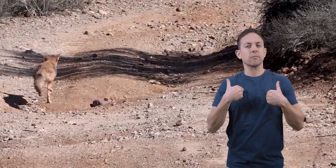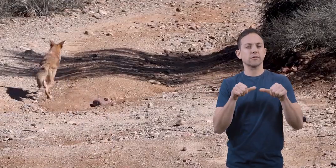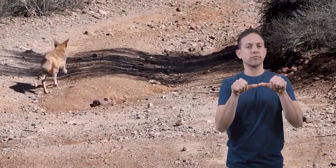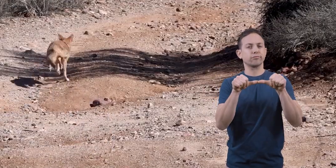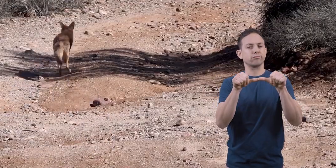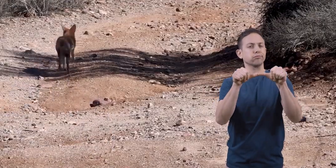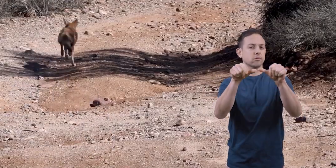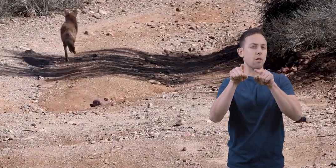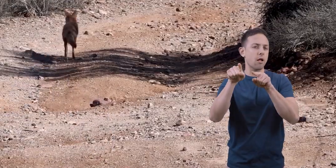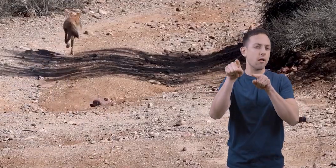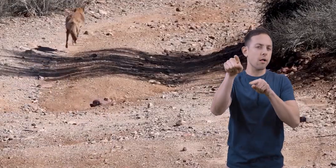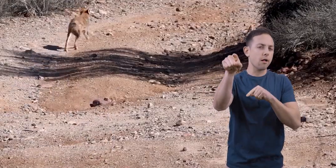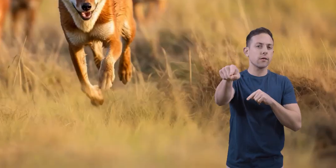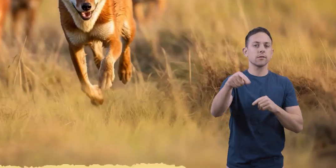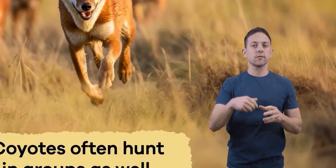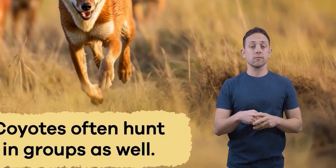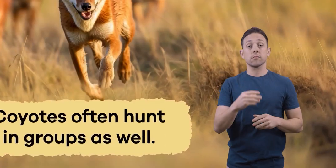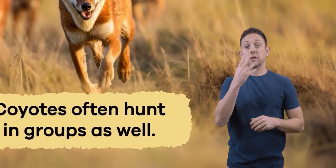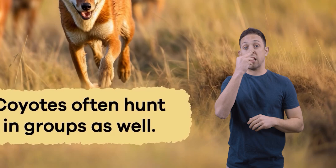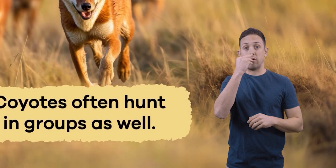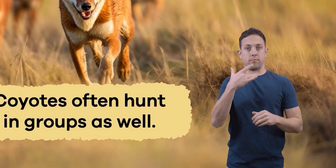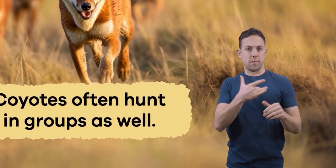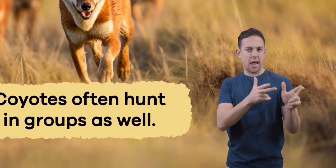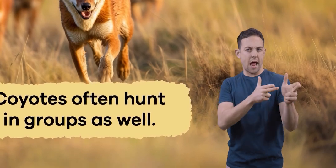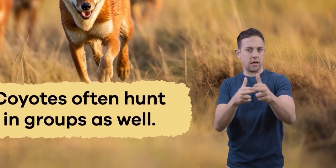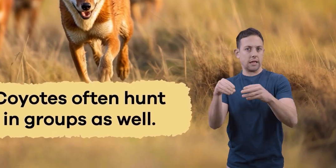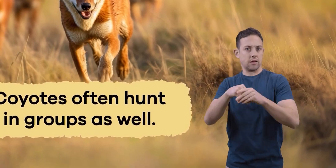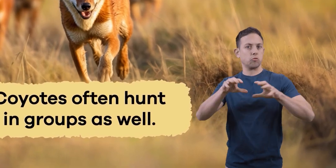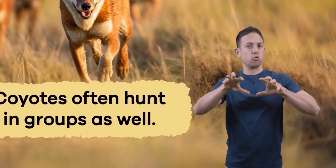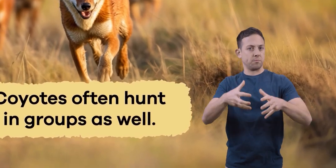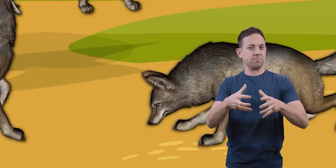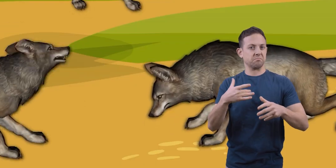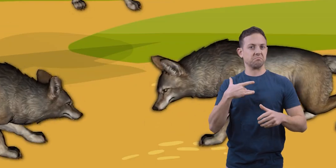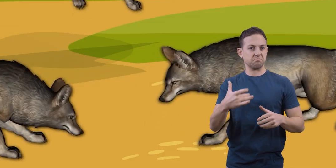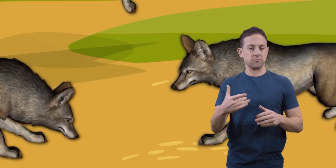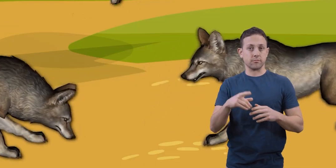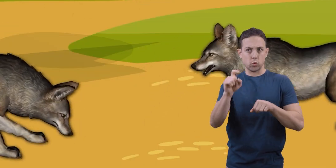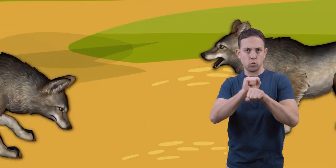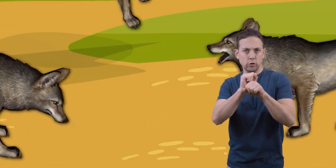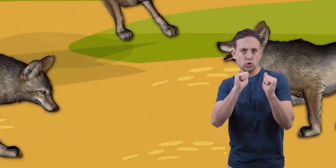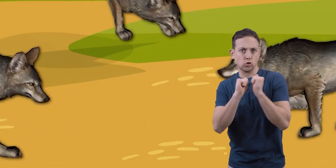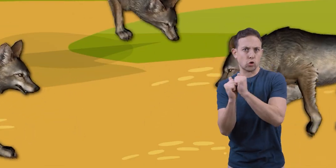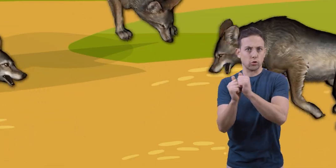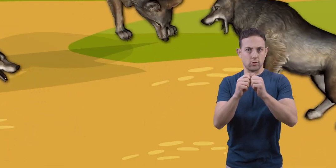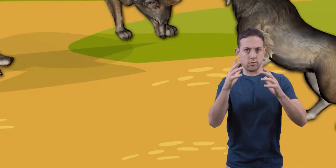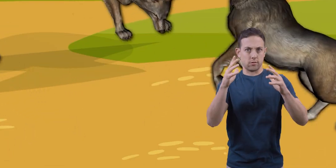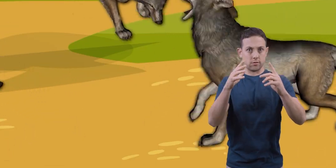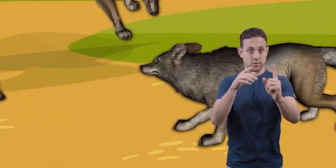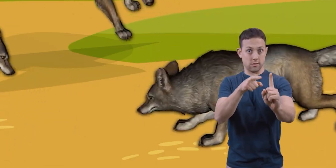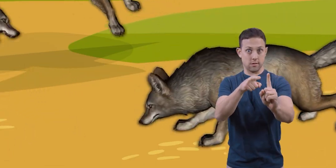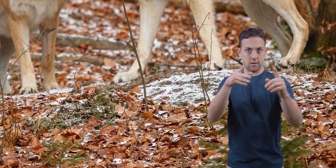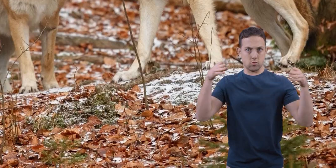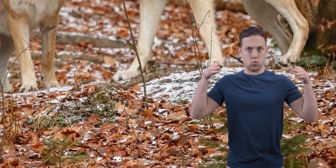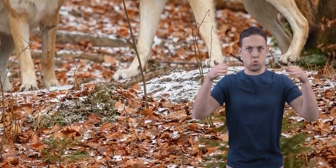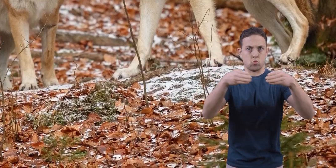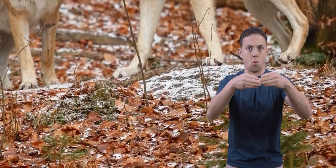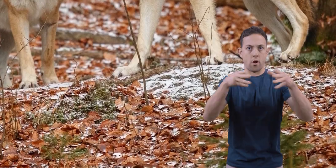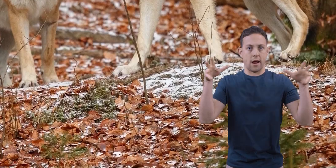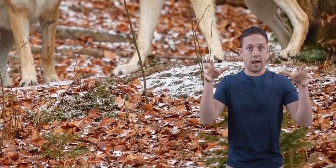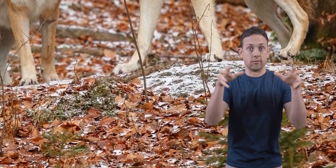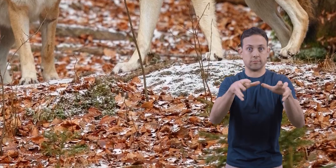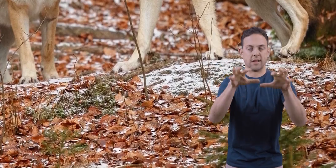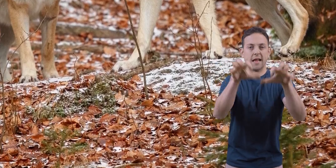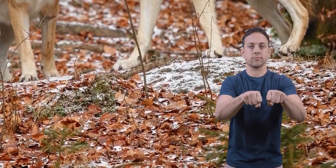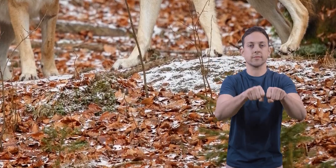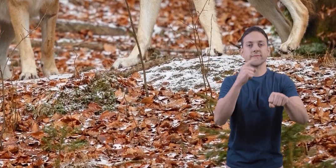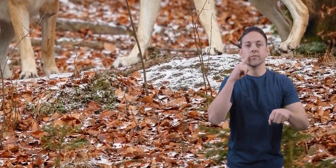after animals for quite a distance. Coyotes often hunt in groups as well, working together to corner their prey. It's a team